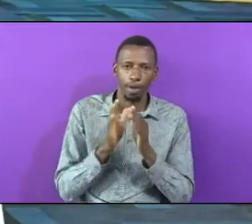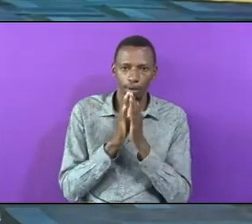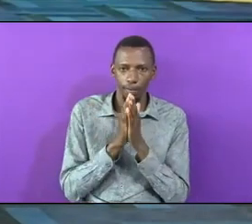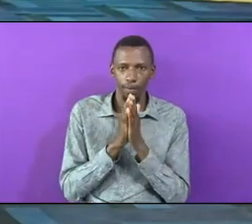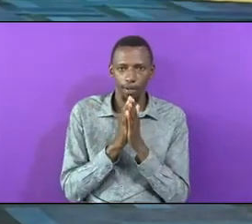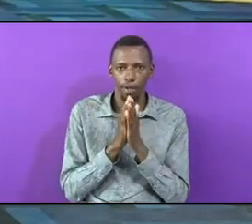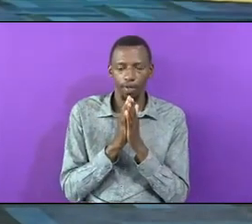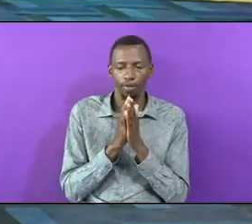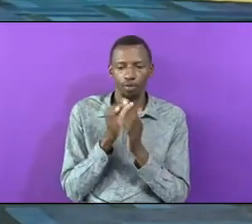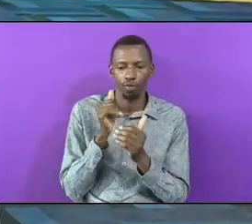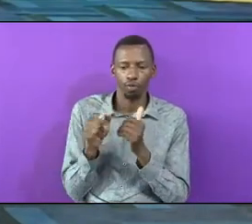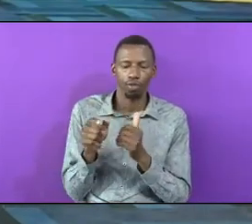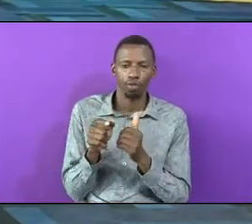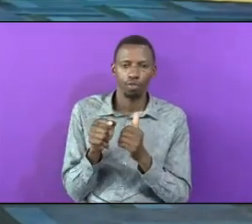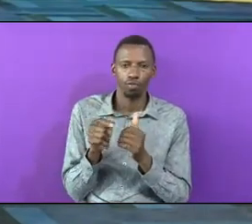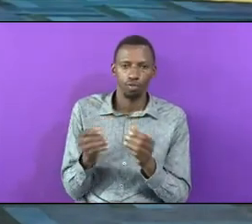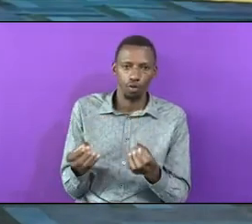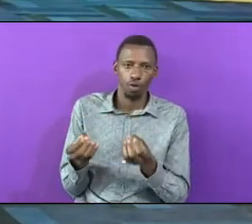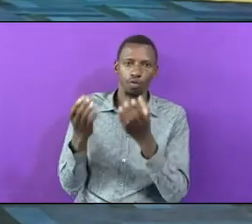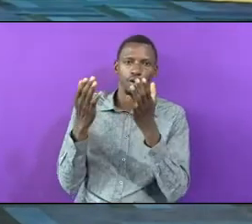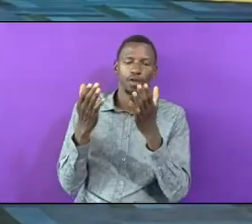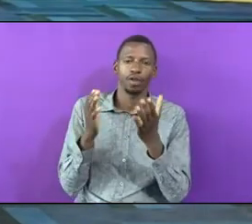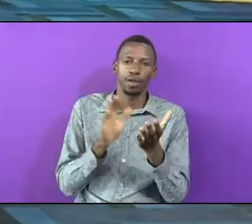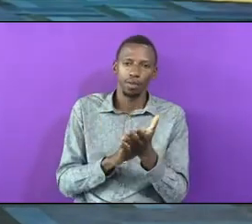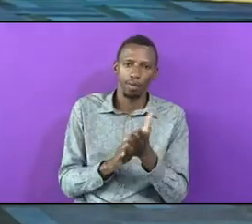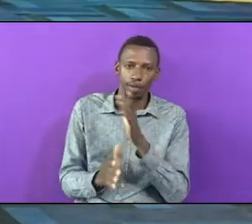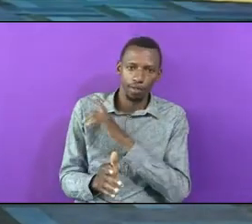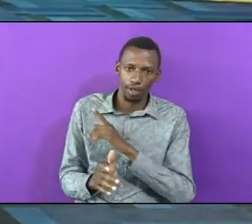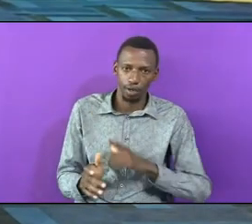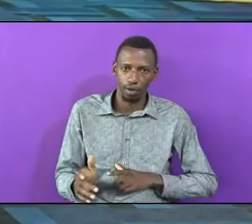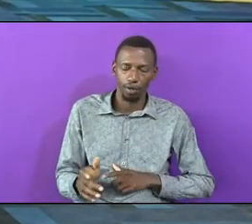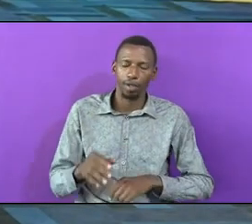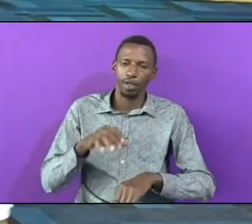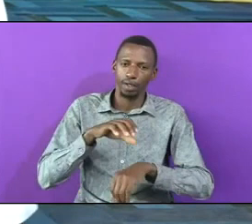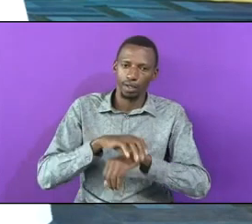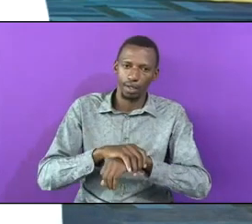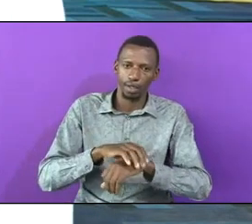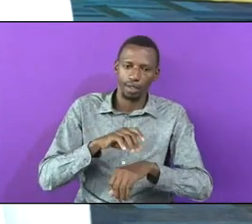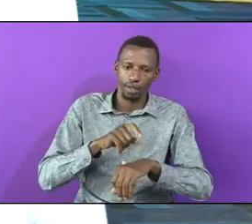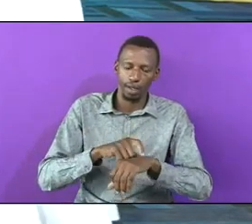Praise The Lord Take Time To Do What To Pray